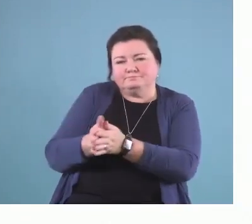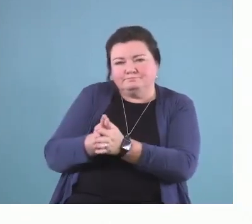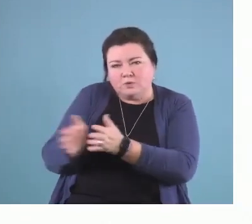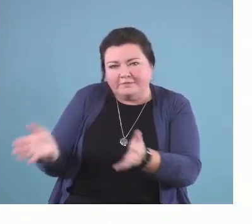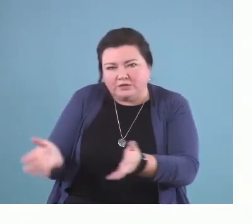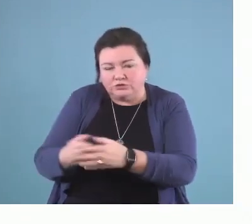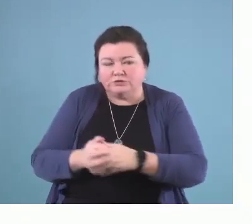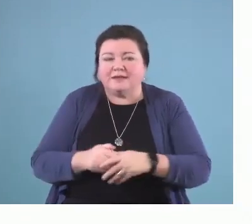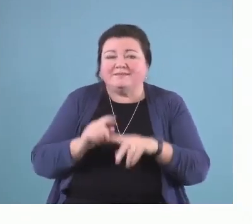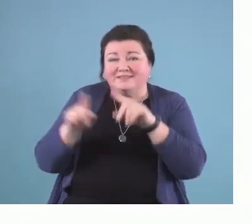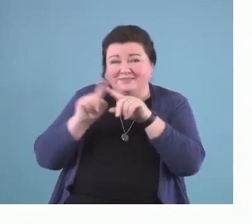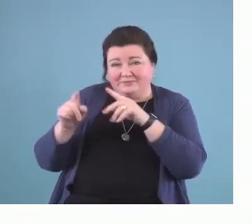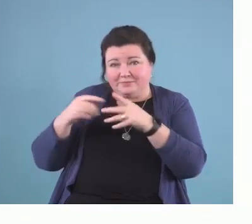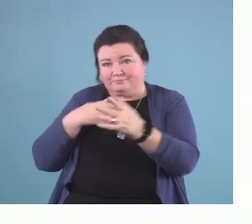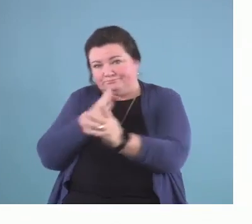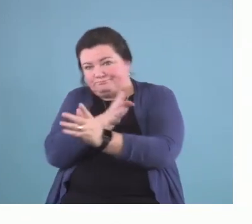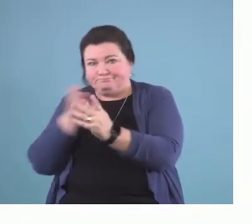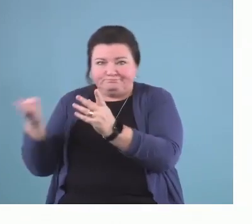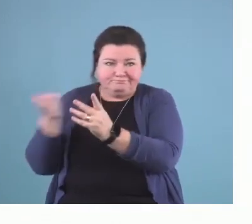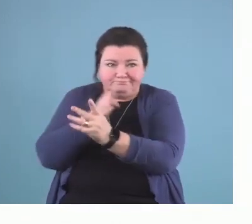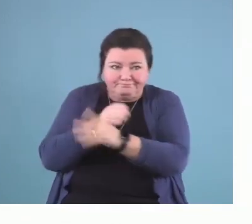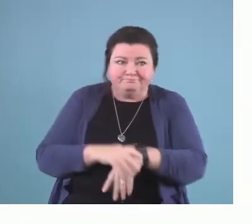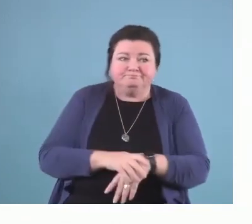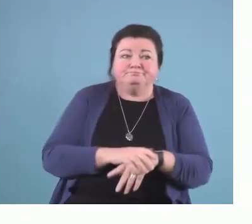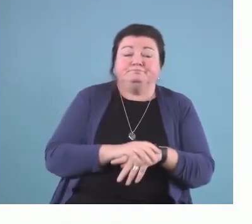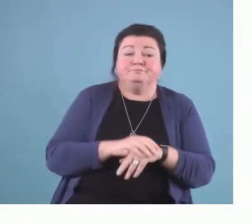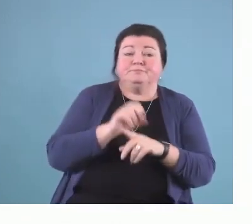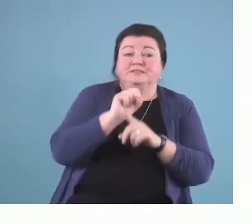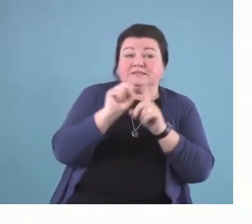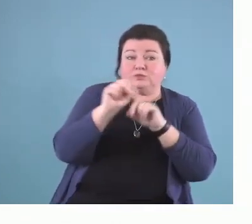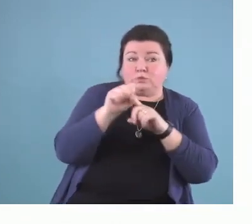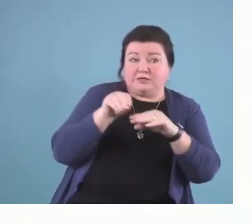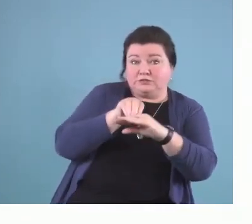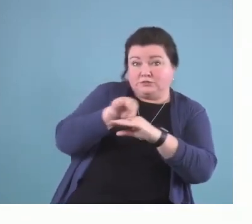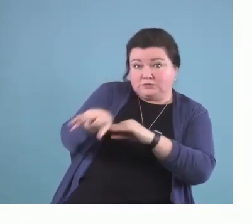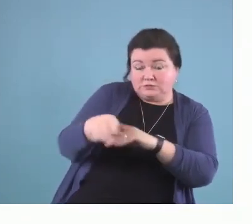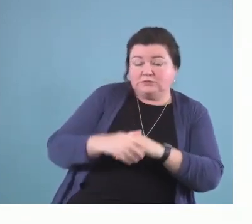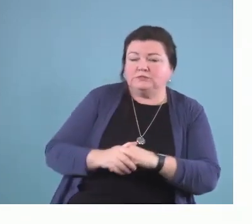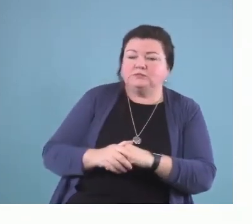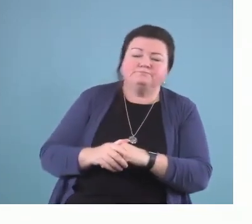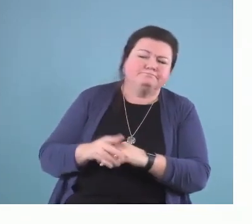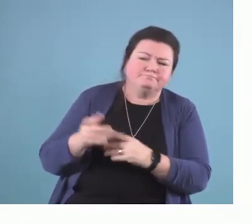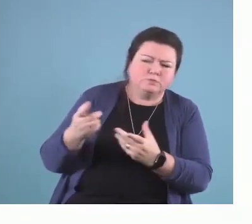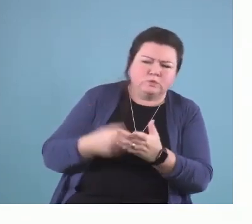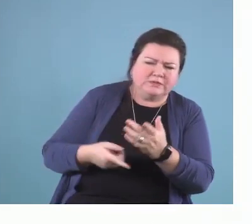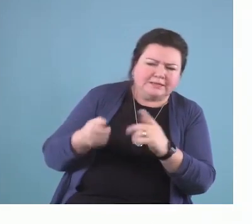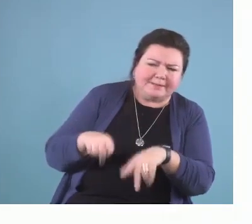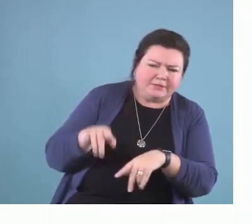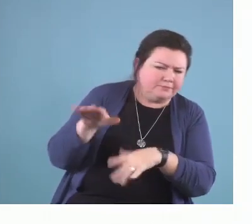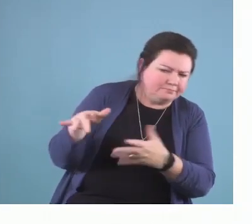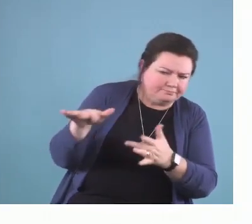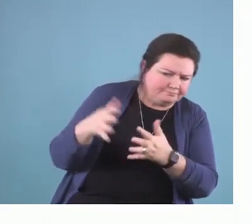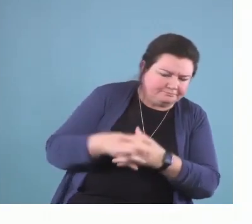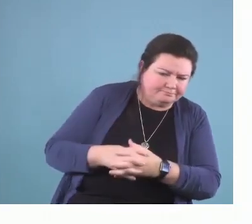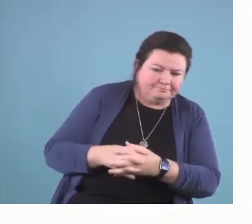So, we can affect motivation in a situational sense. So, in this situation, what is happening? We